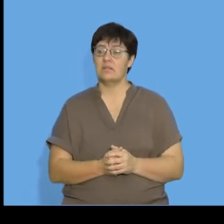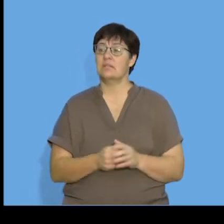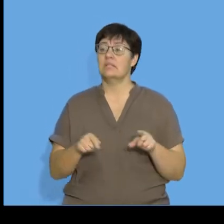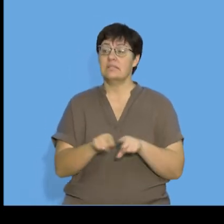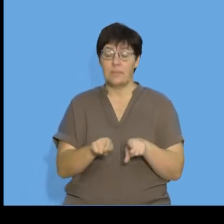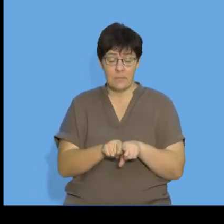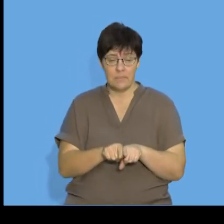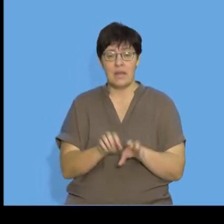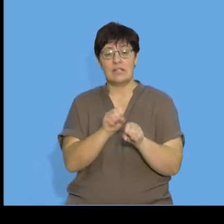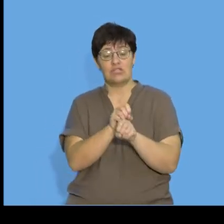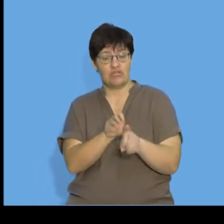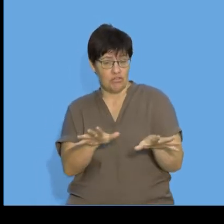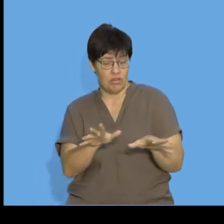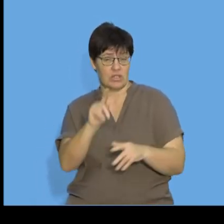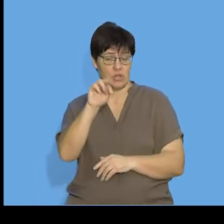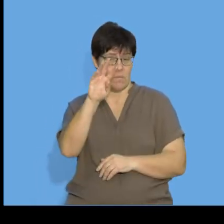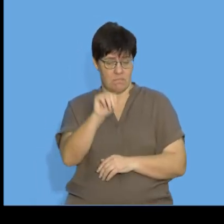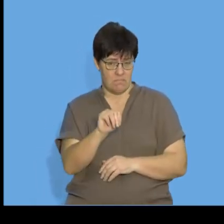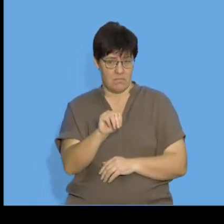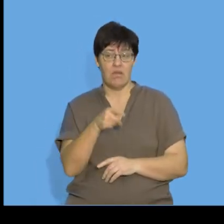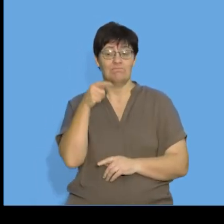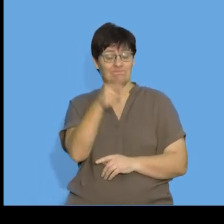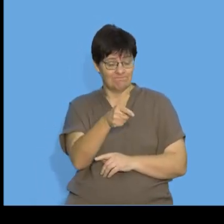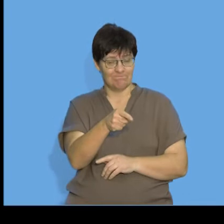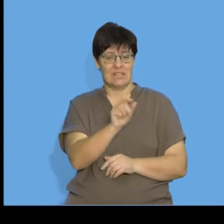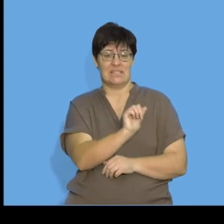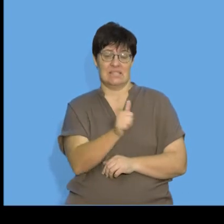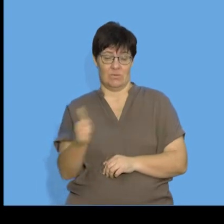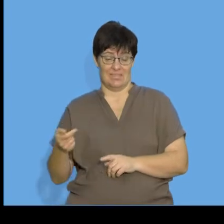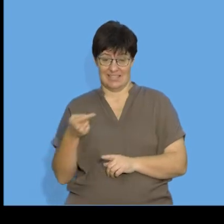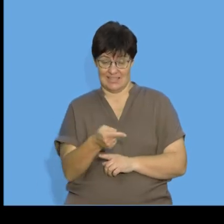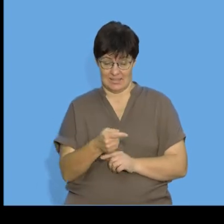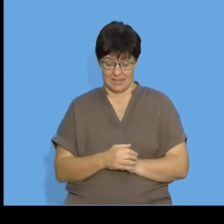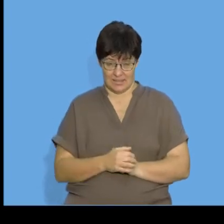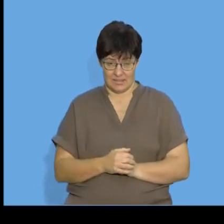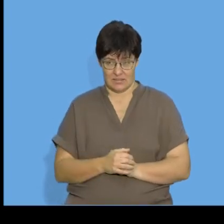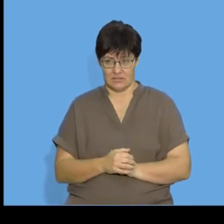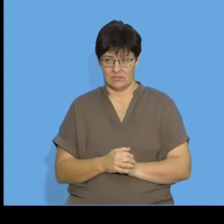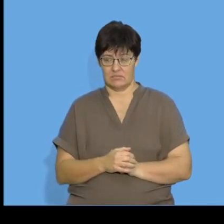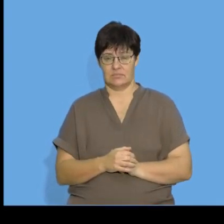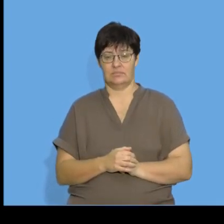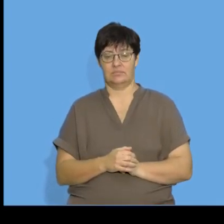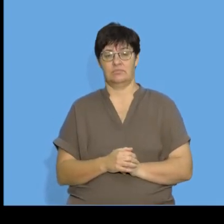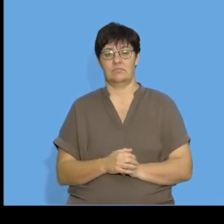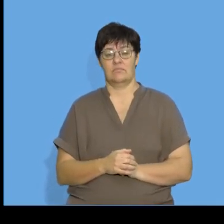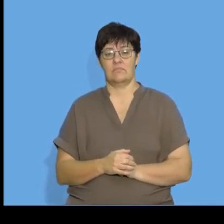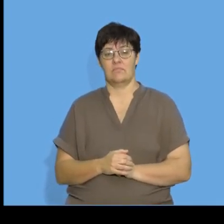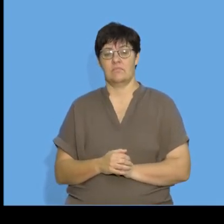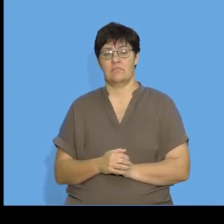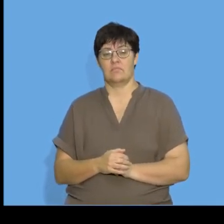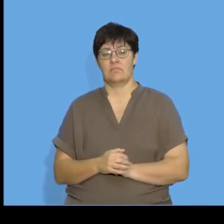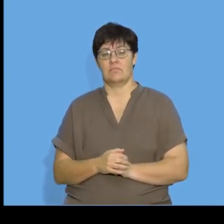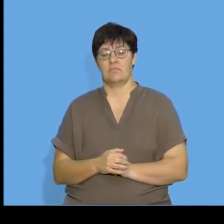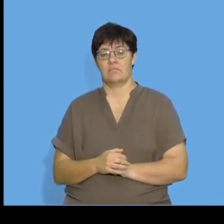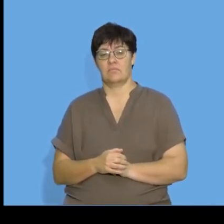general term for the following sequence. So, I'm going to go to the next slide so we can see it a bit more clearly.